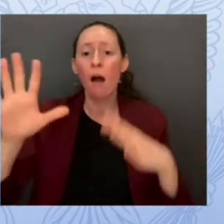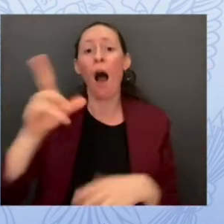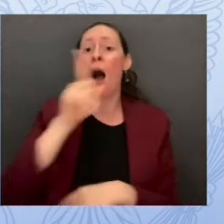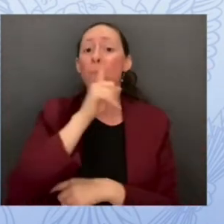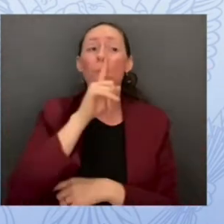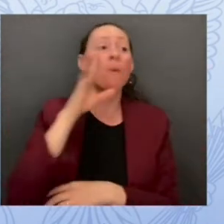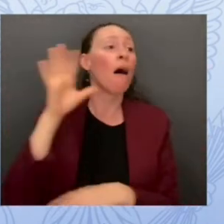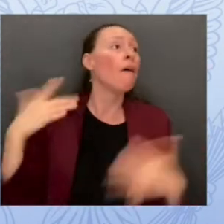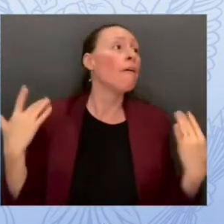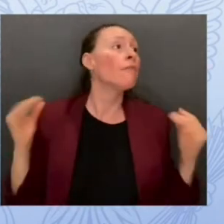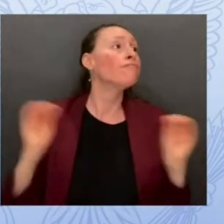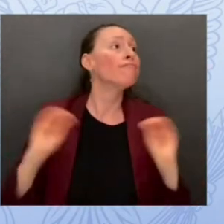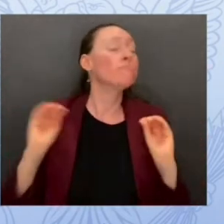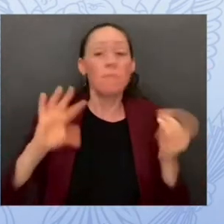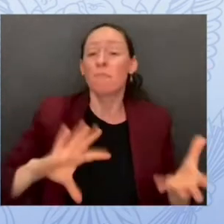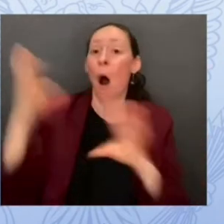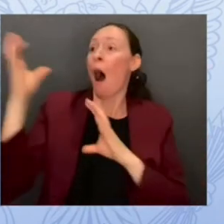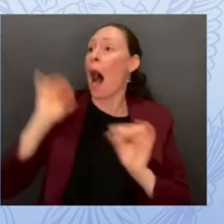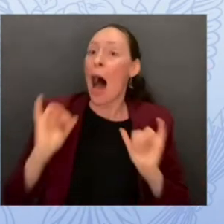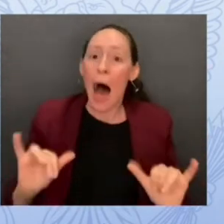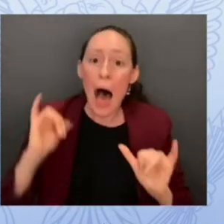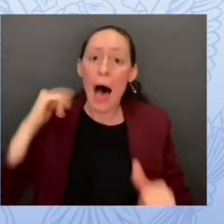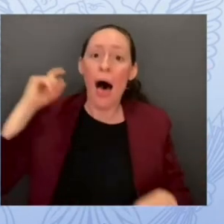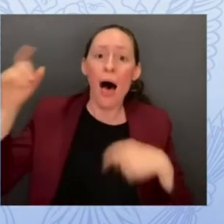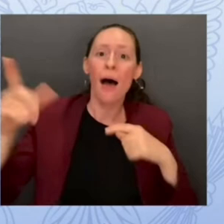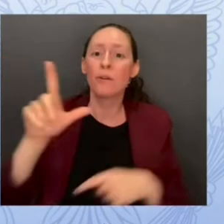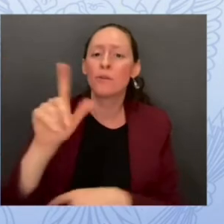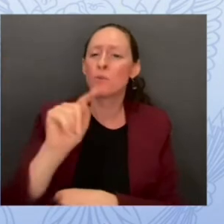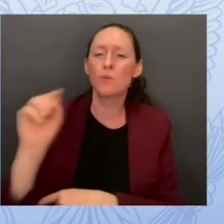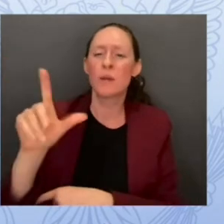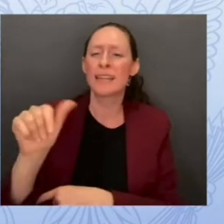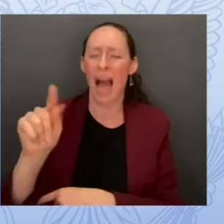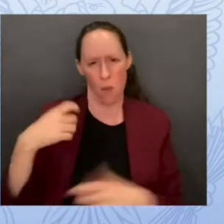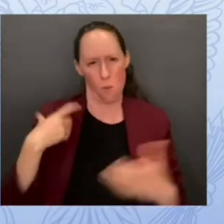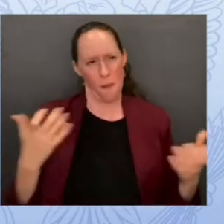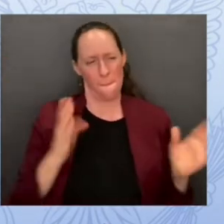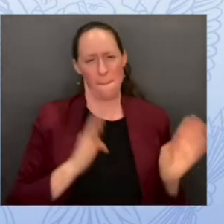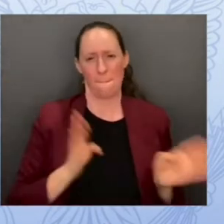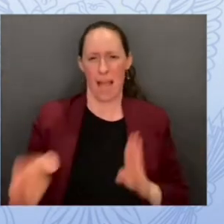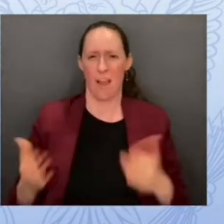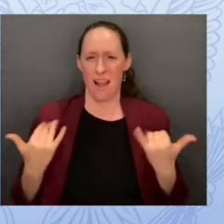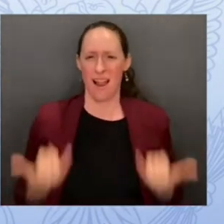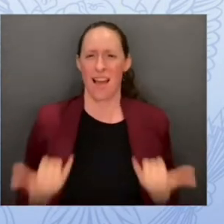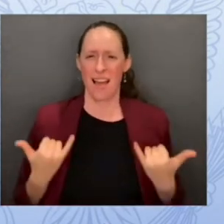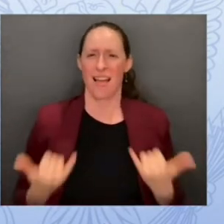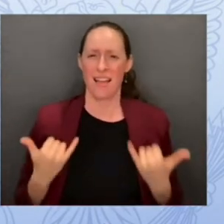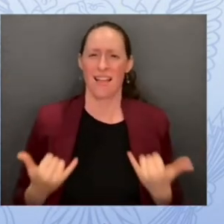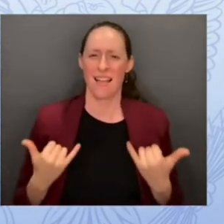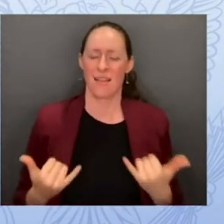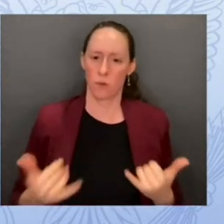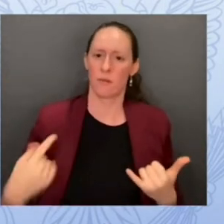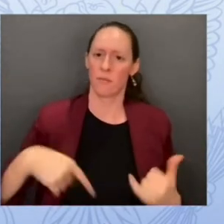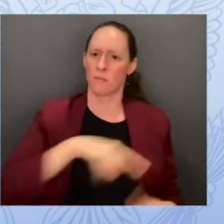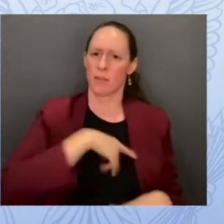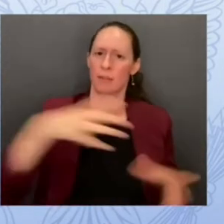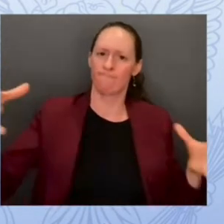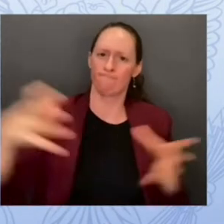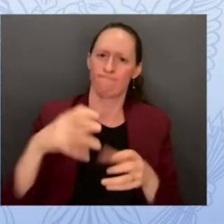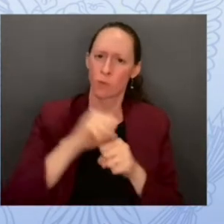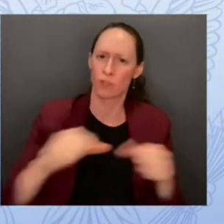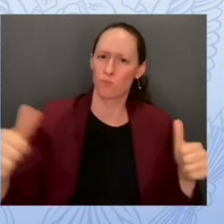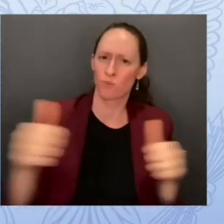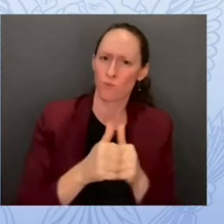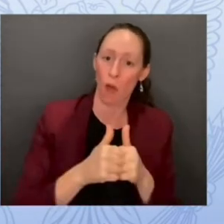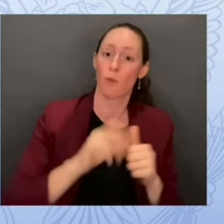we have a plan. These represent big steps forward. Together, can better manage the risks of cyber attacks on our school so we can